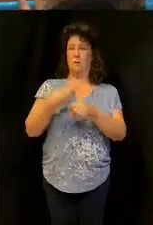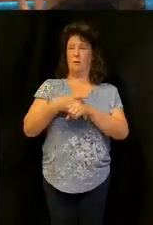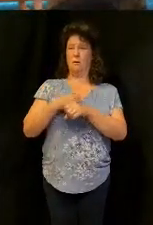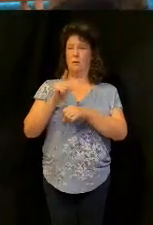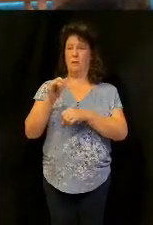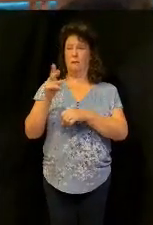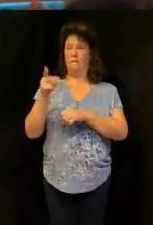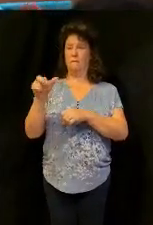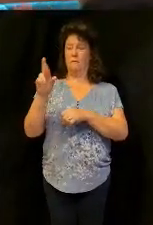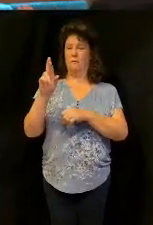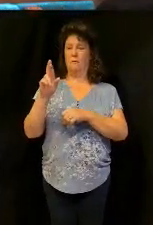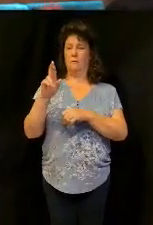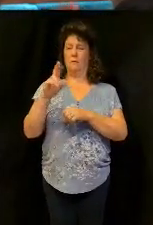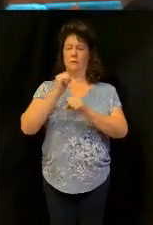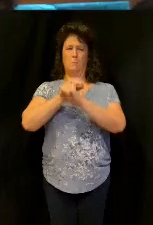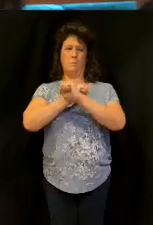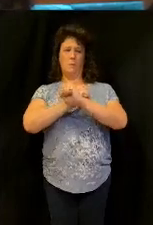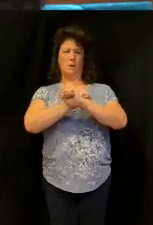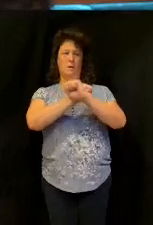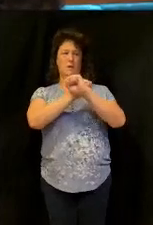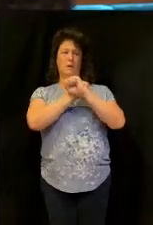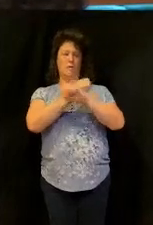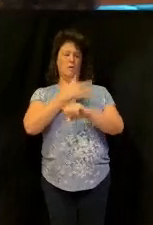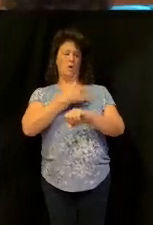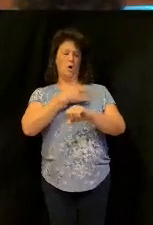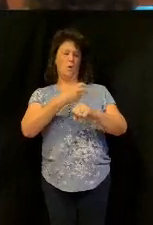you've got to protect yourself against a hardening of heart.